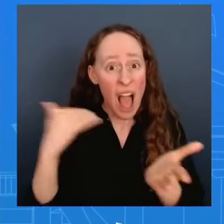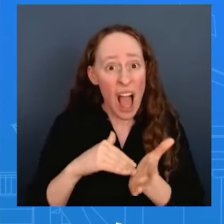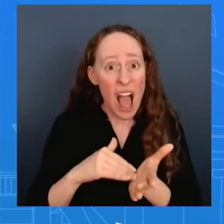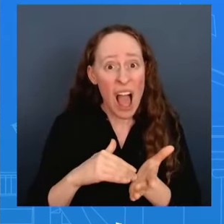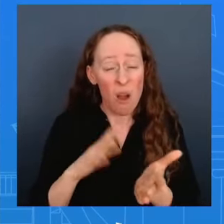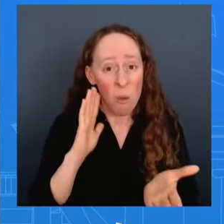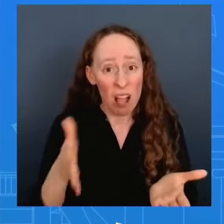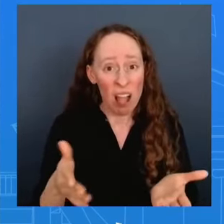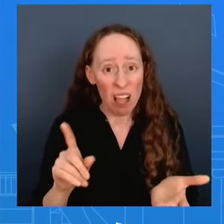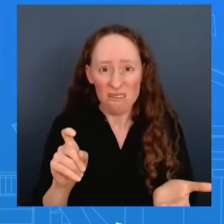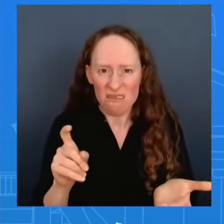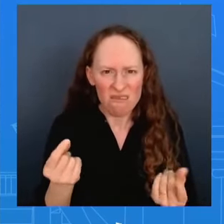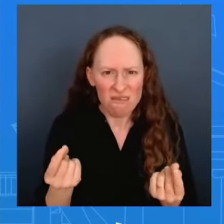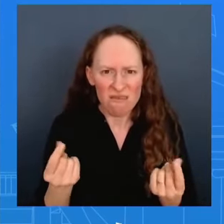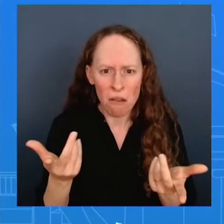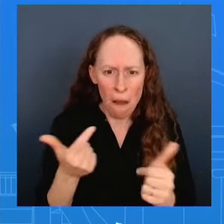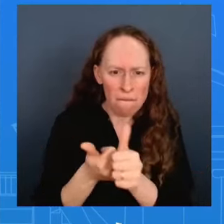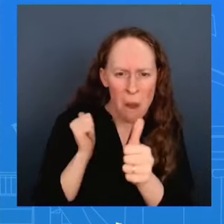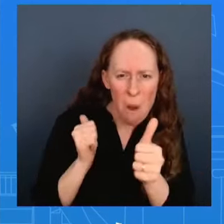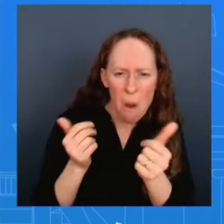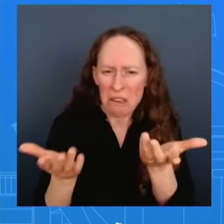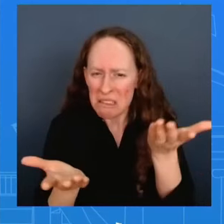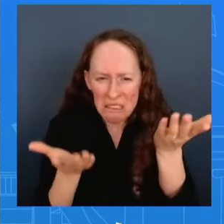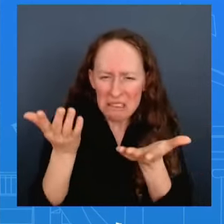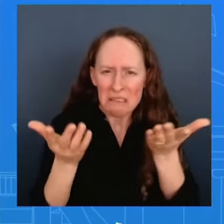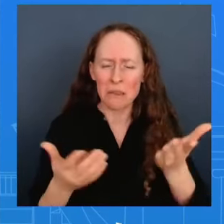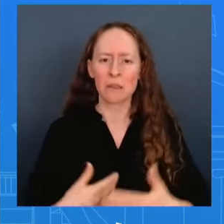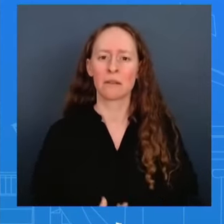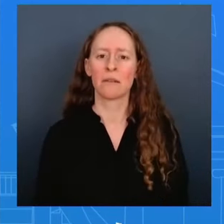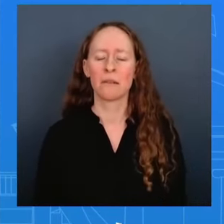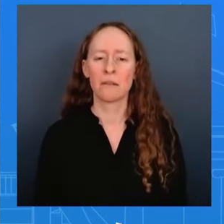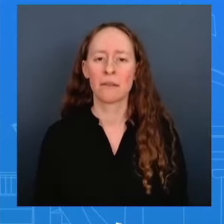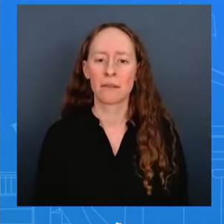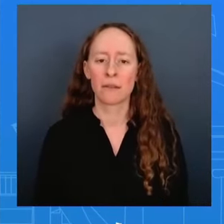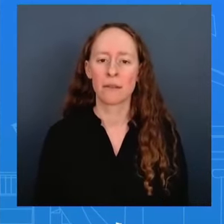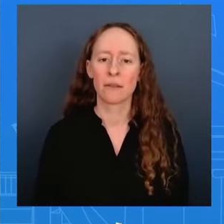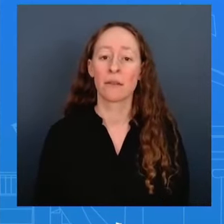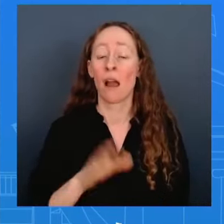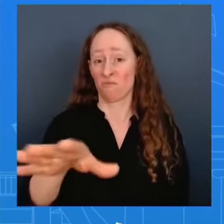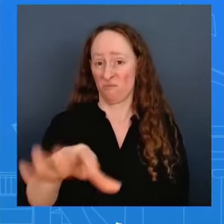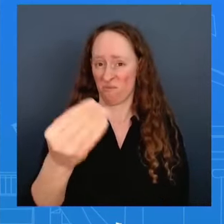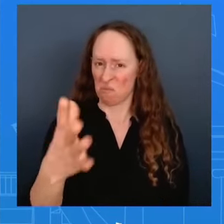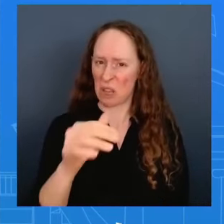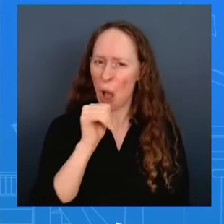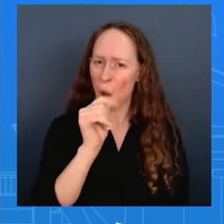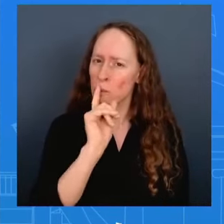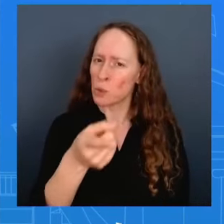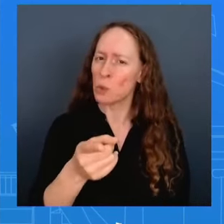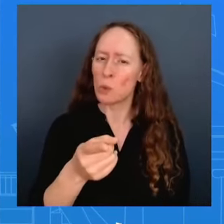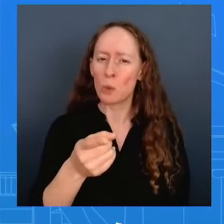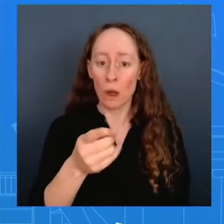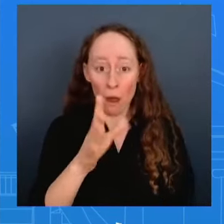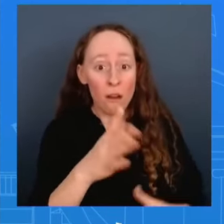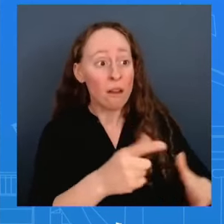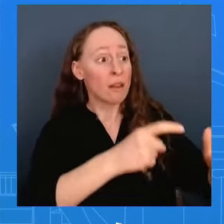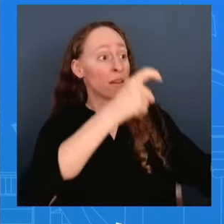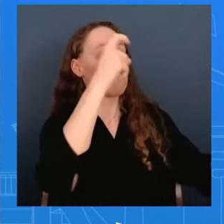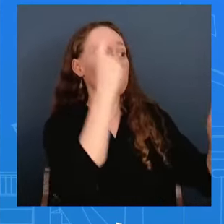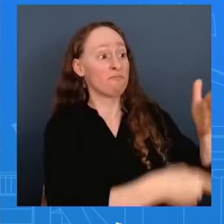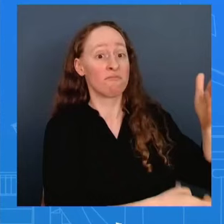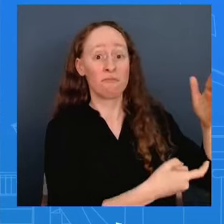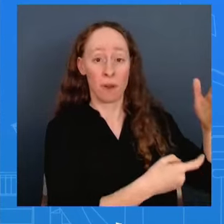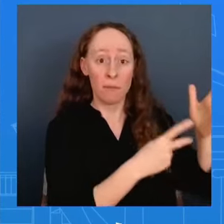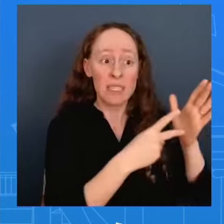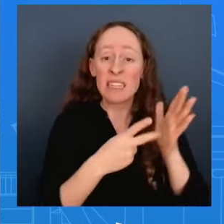prices has been largely debunked what i would say what i would say is that what uh the president has instructed that we do